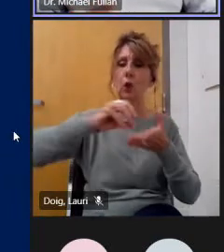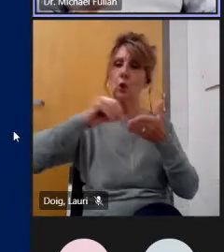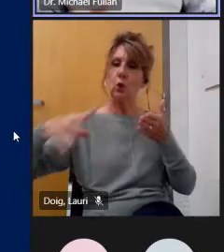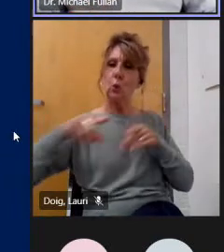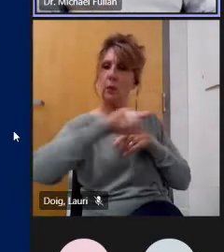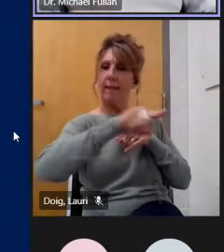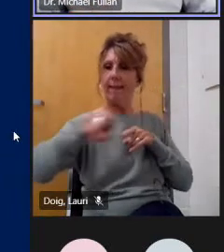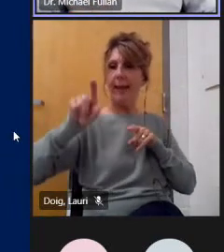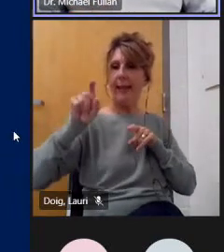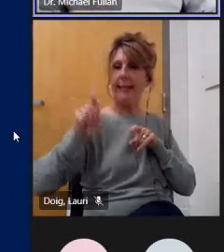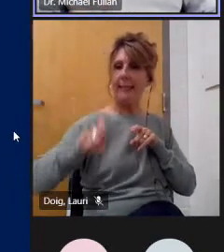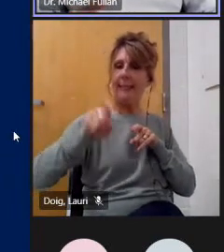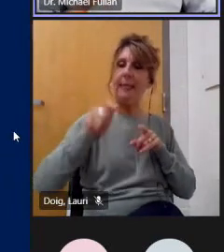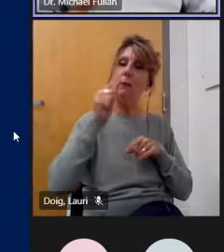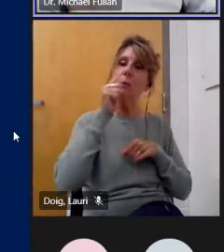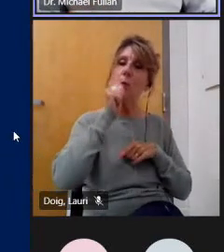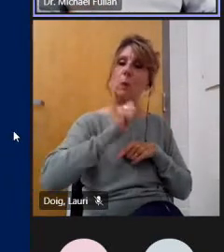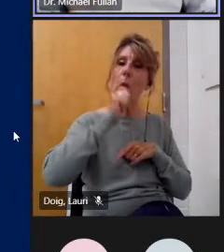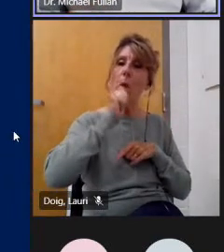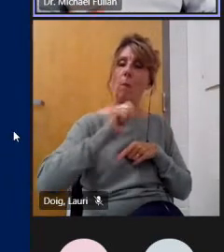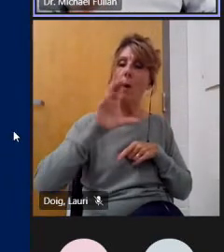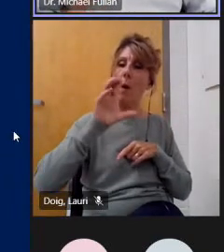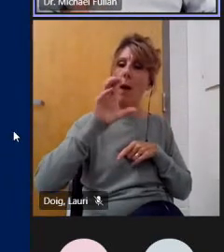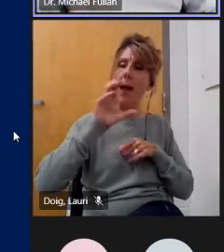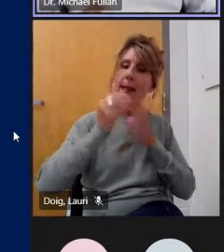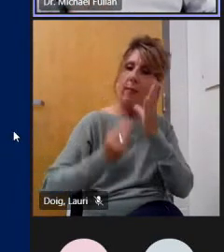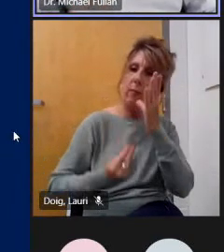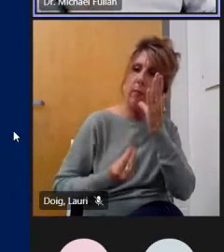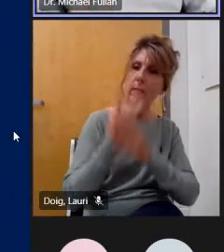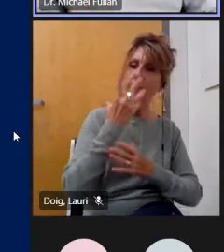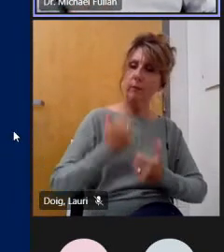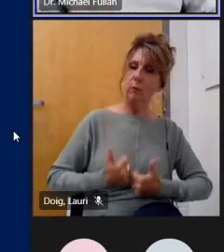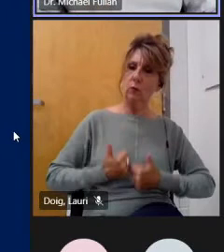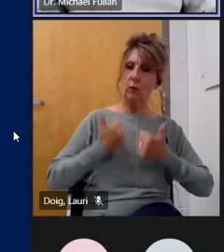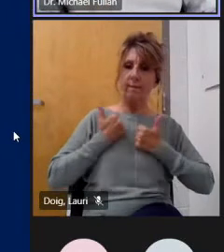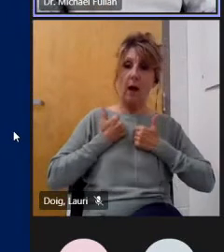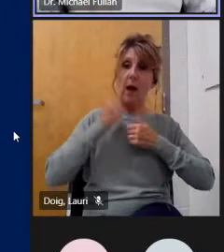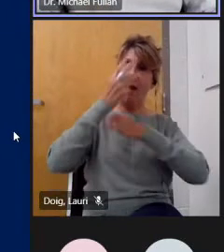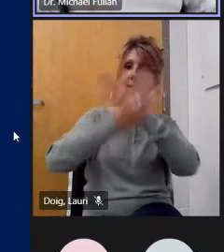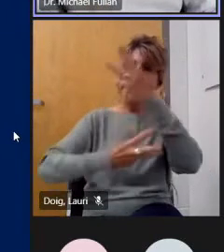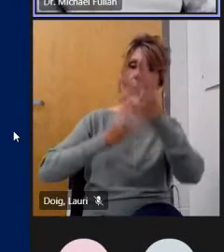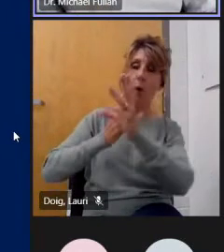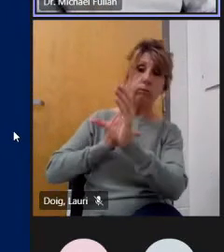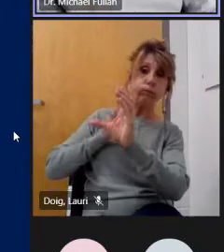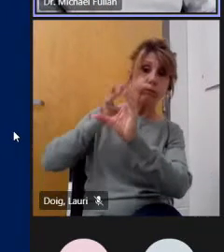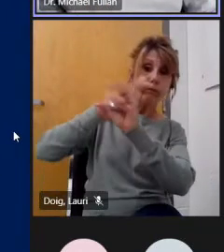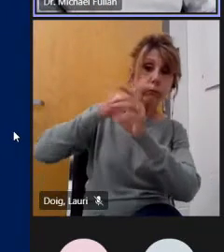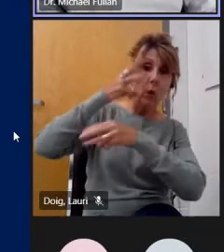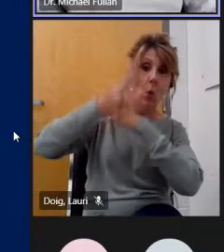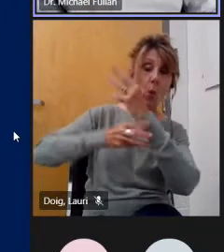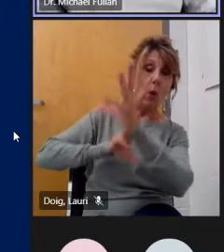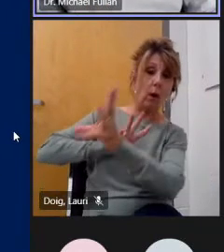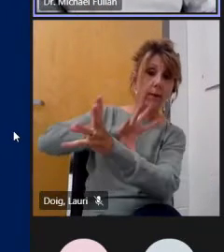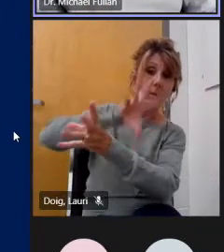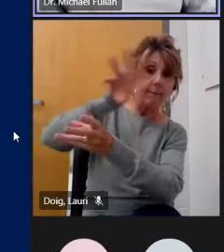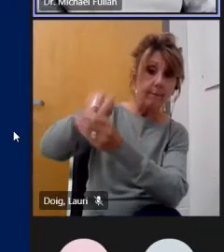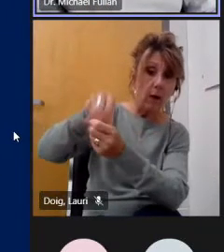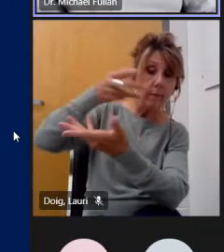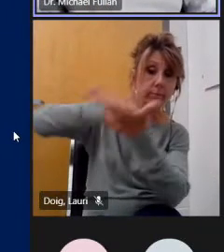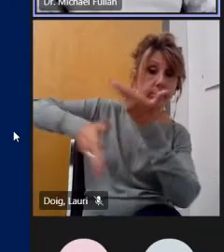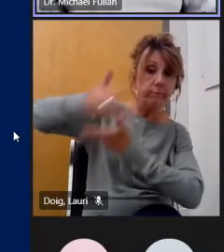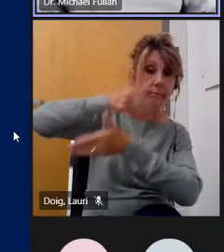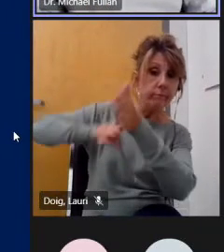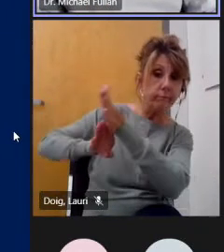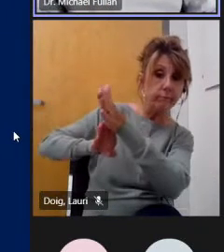to cope and flourish in the complex world that we have which is increasingly demanding as is as